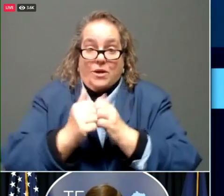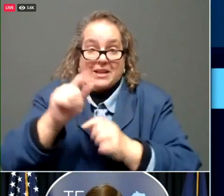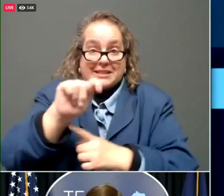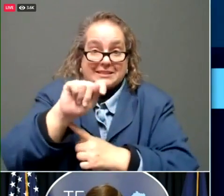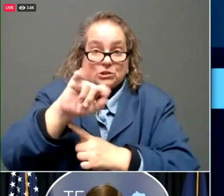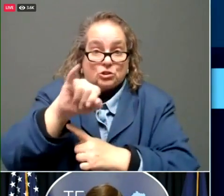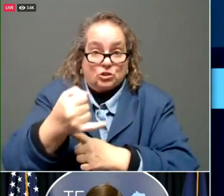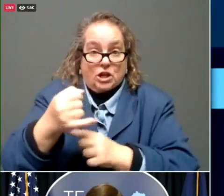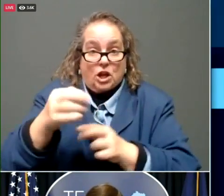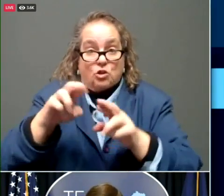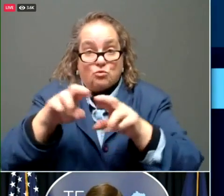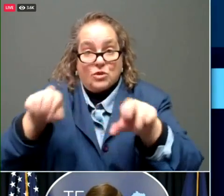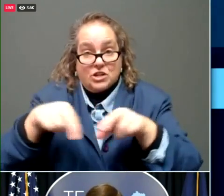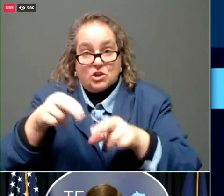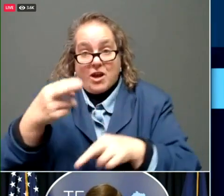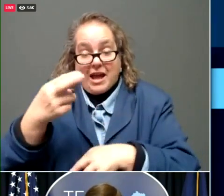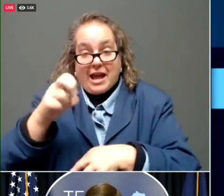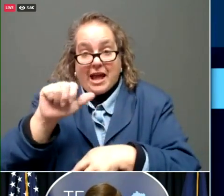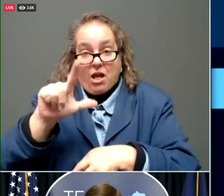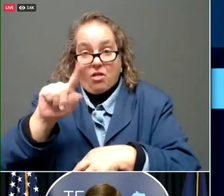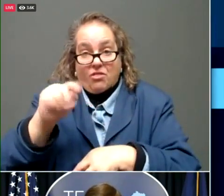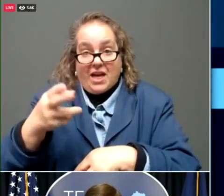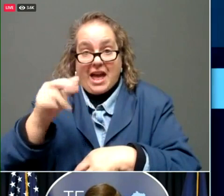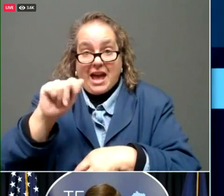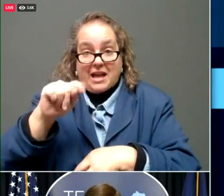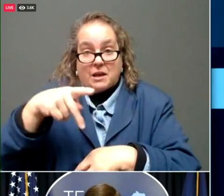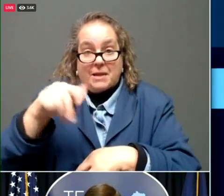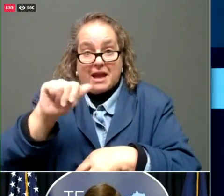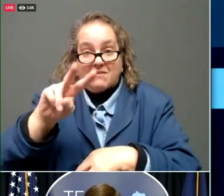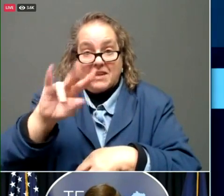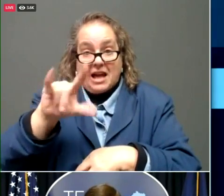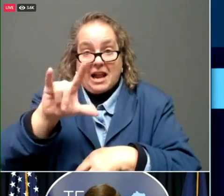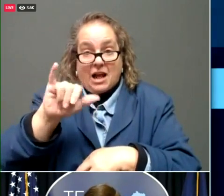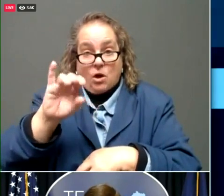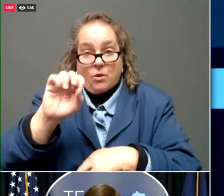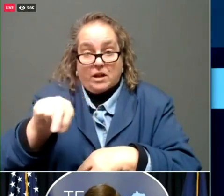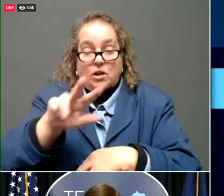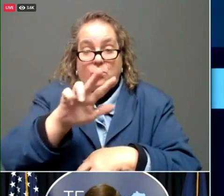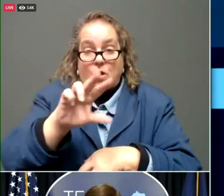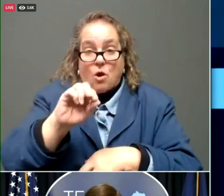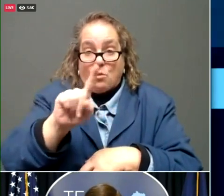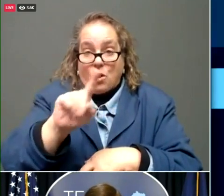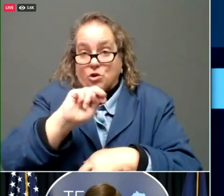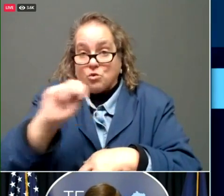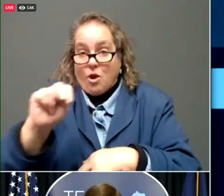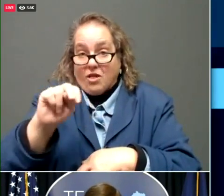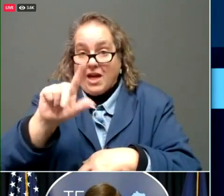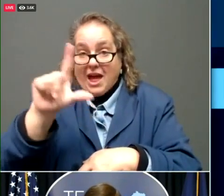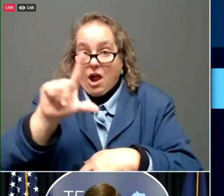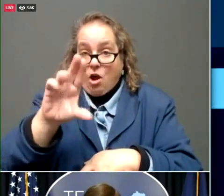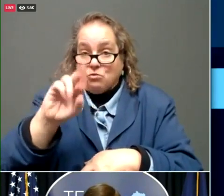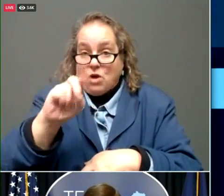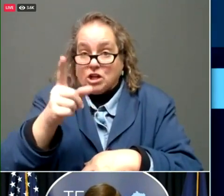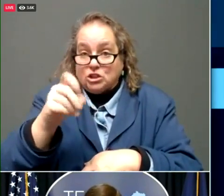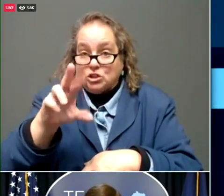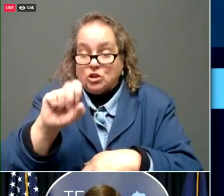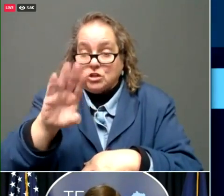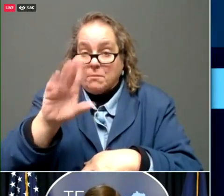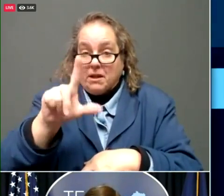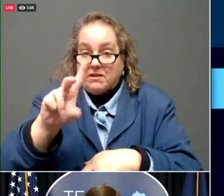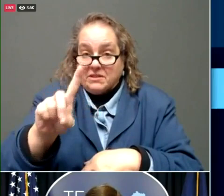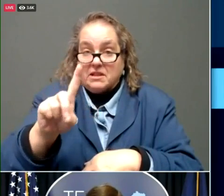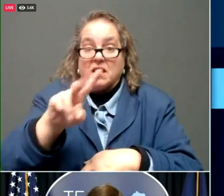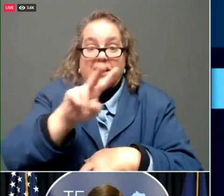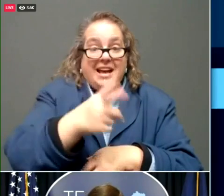Uh, that's the at the TJ Health Pavilion 301, uh, North L Rogers Boulevard, Glasgow, Kentucky.